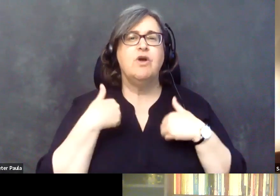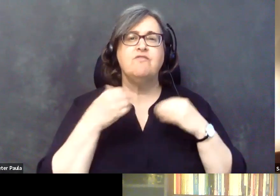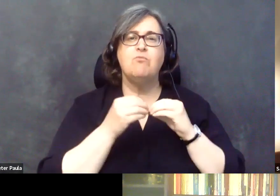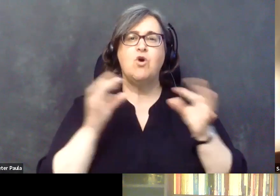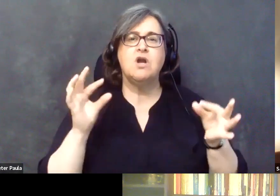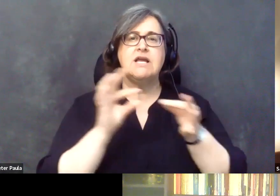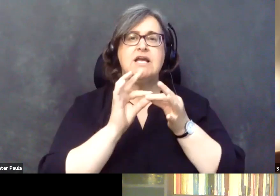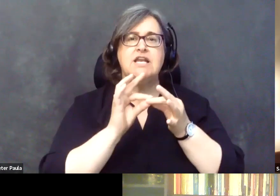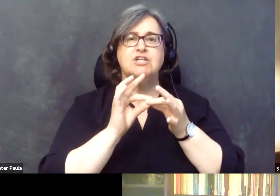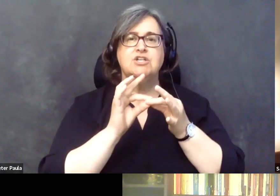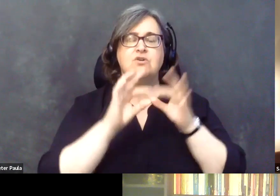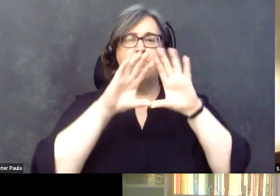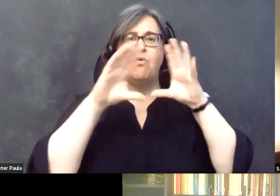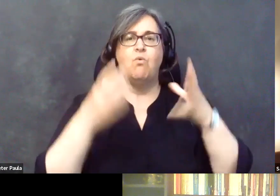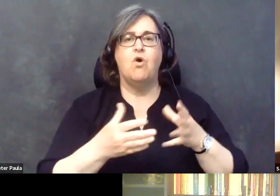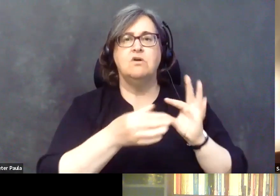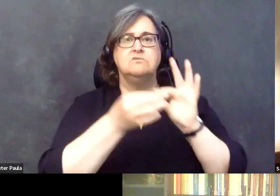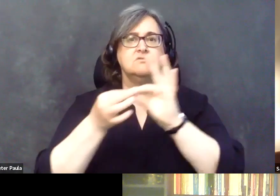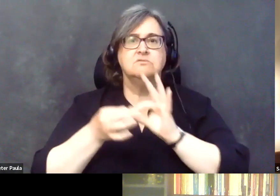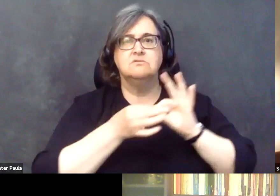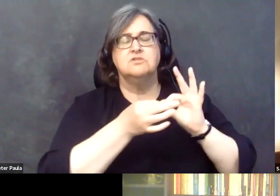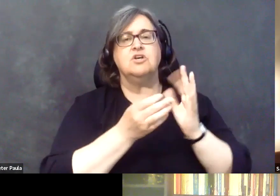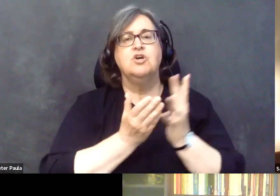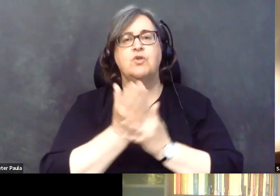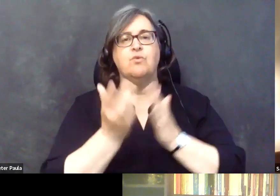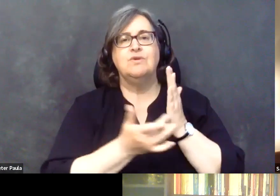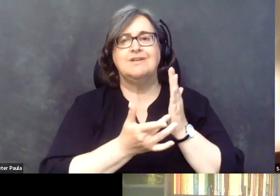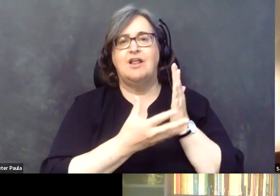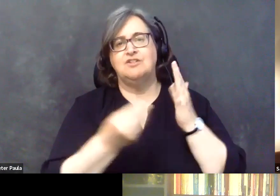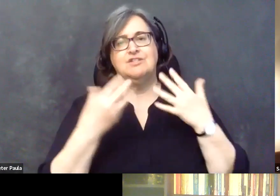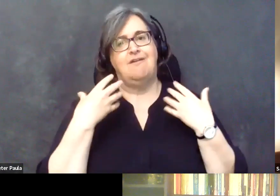through technology, even in health care?